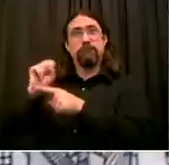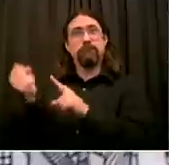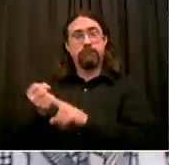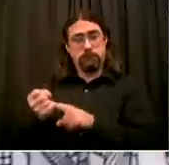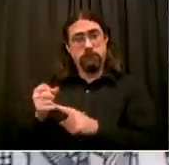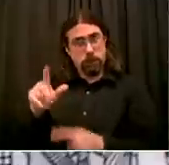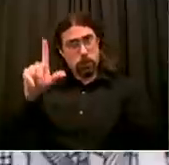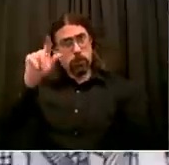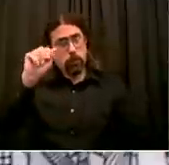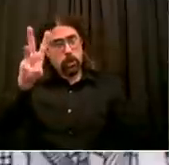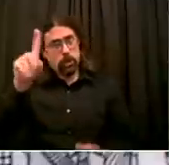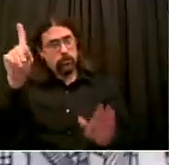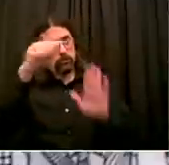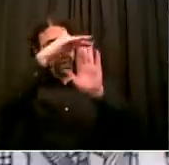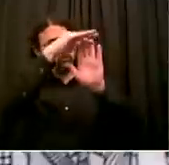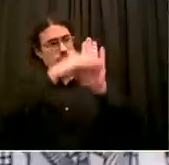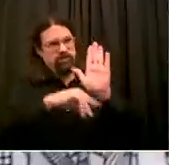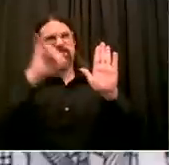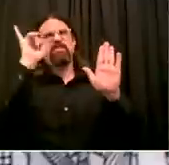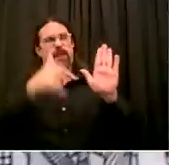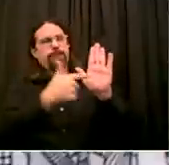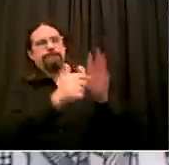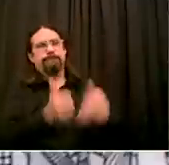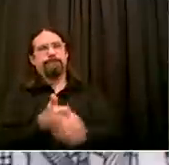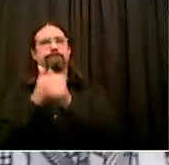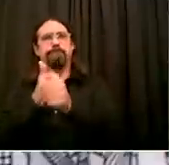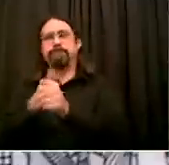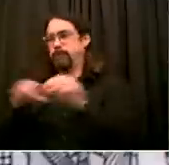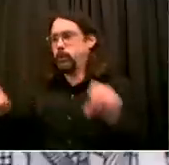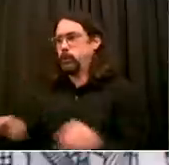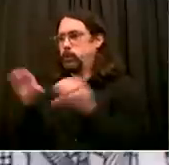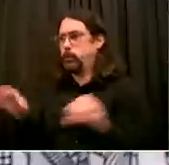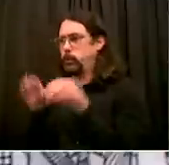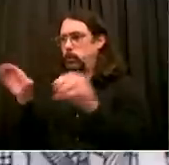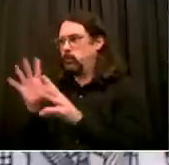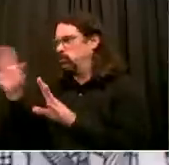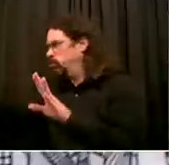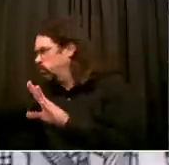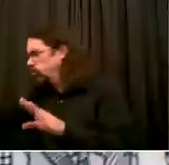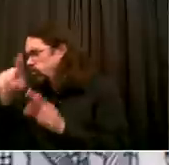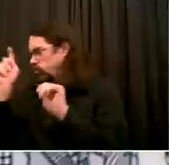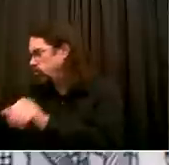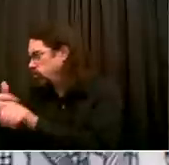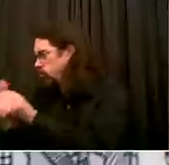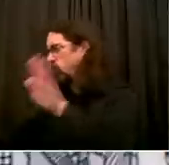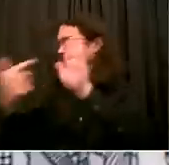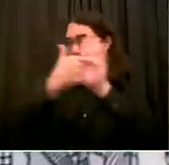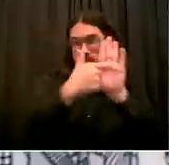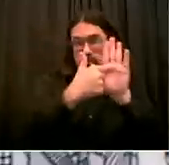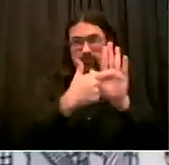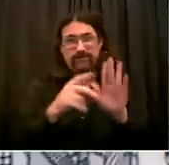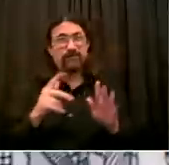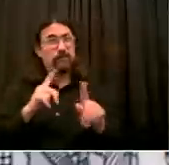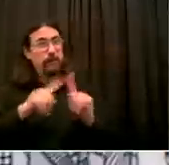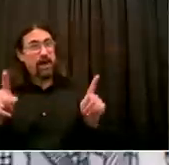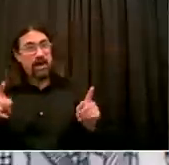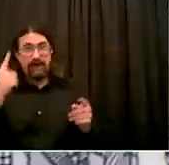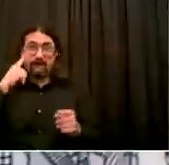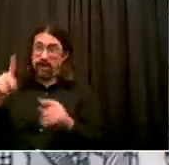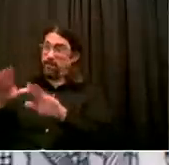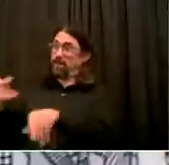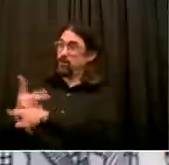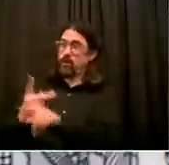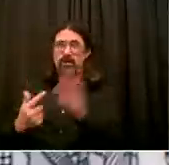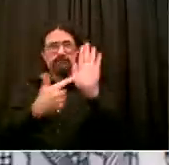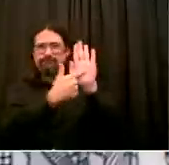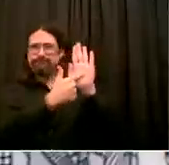So in the end, I think the legislature will agree that the focus should be on solving the problems, stopping the